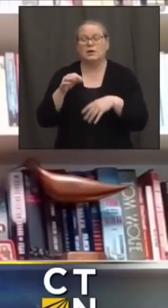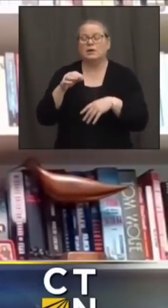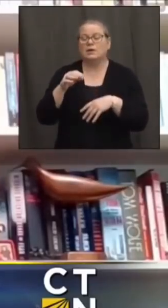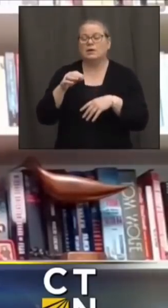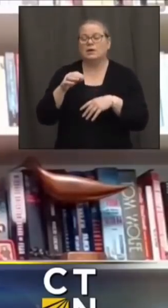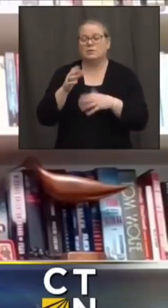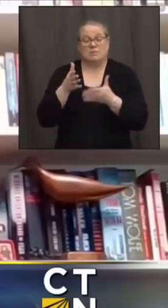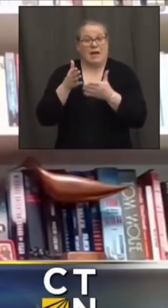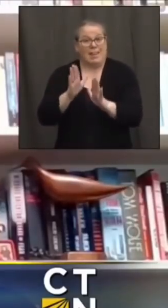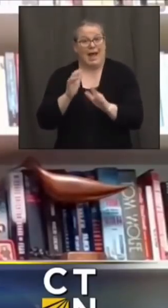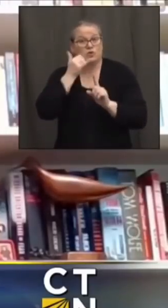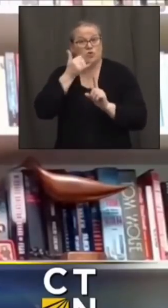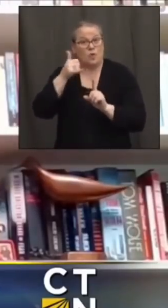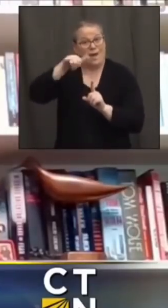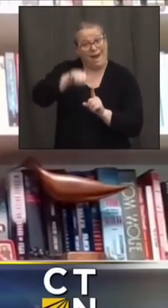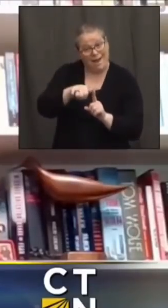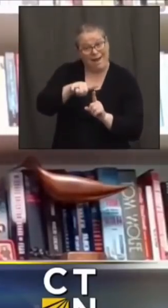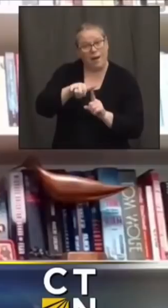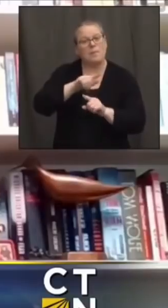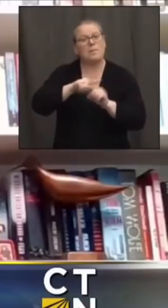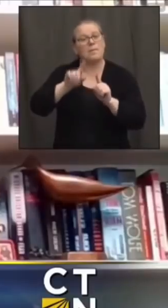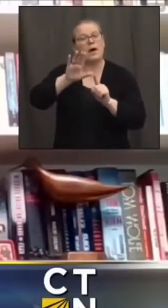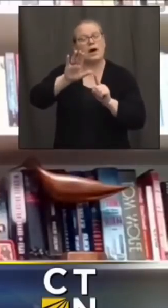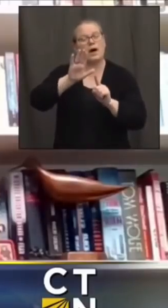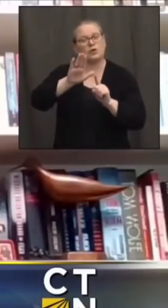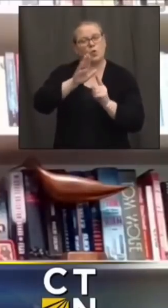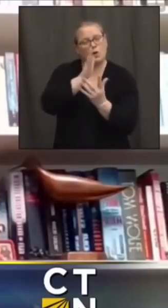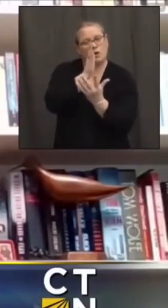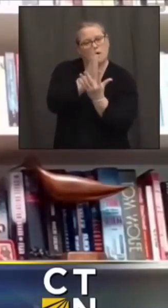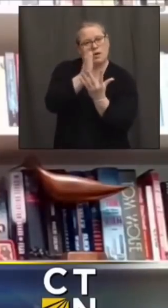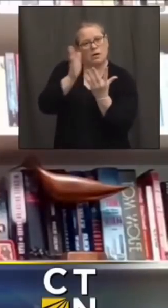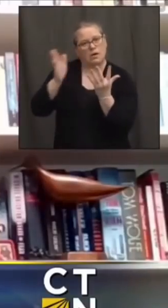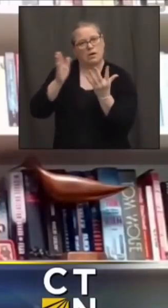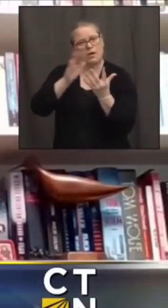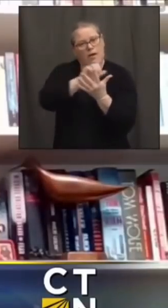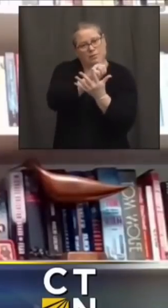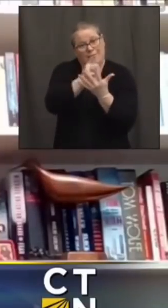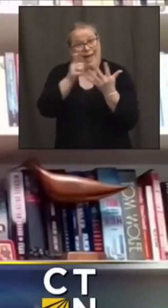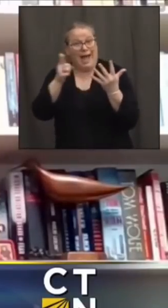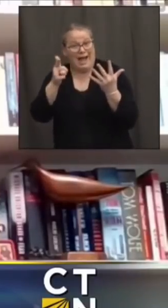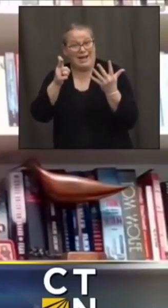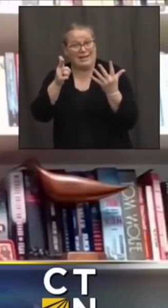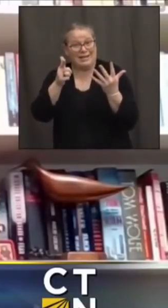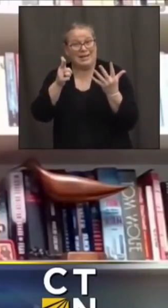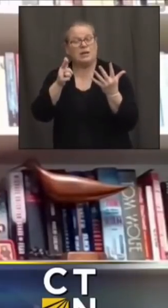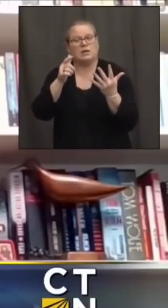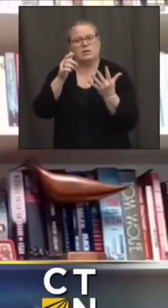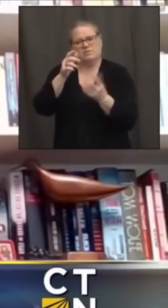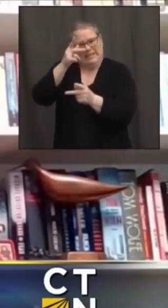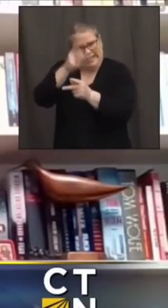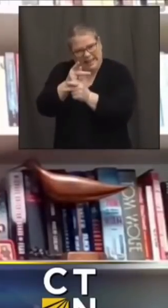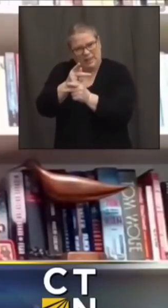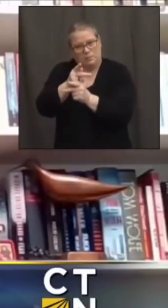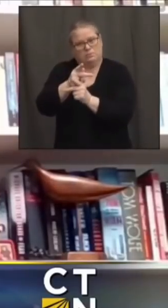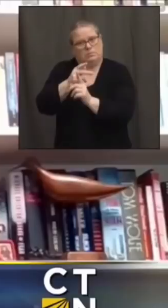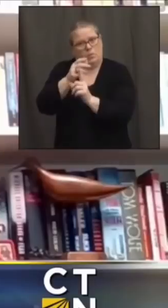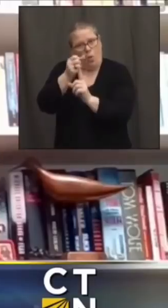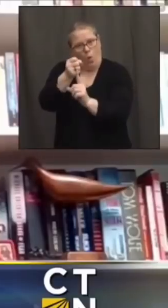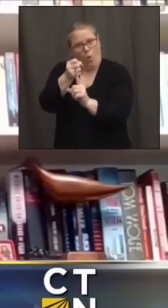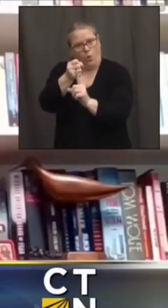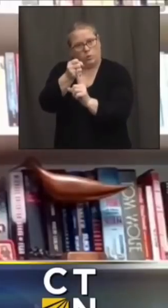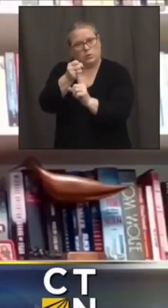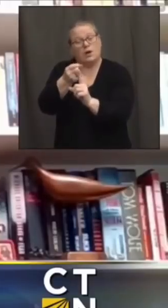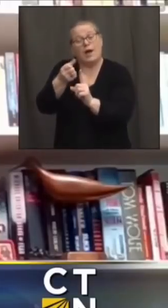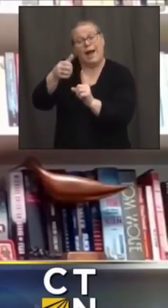hang up but keep my place in line and you'll get a call back um we we may not get all those calls back made today but